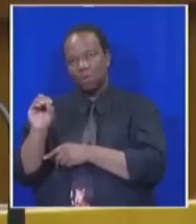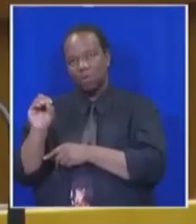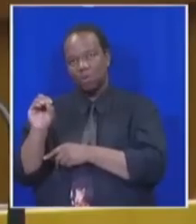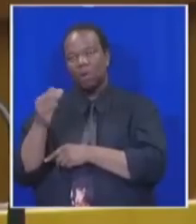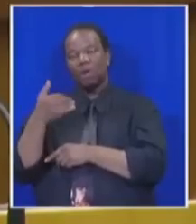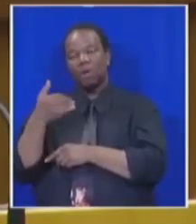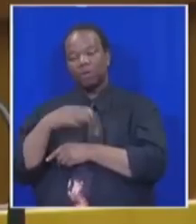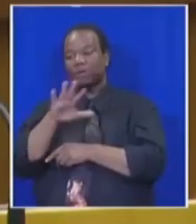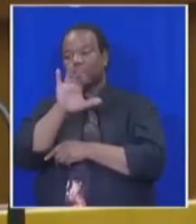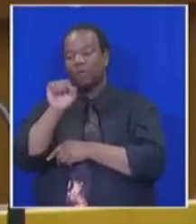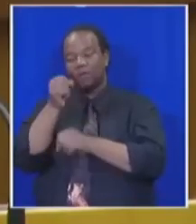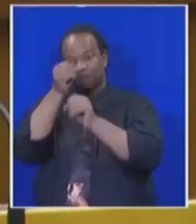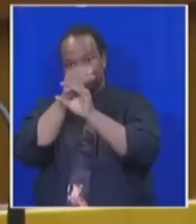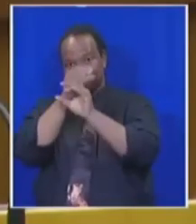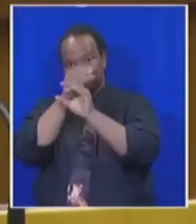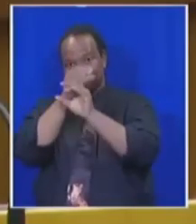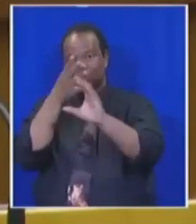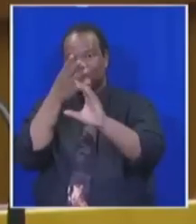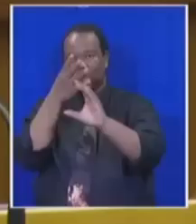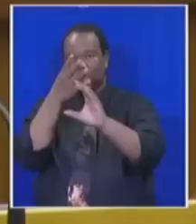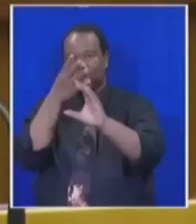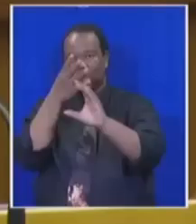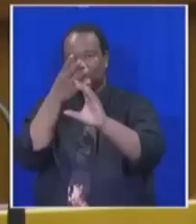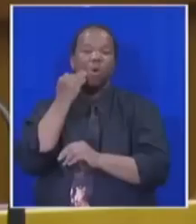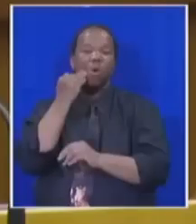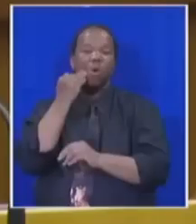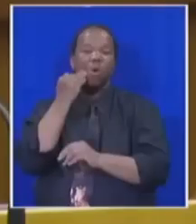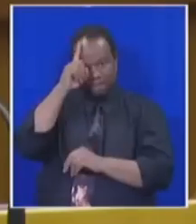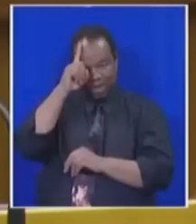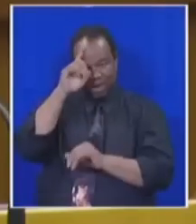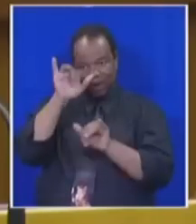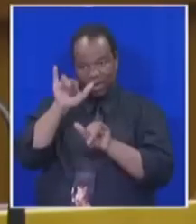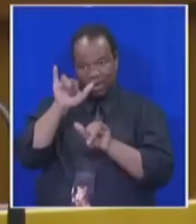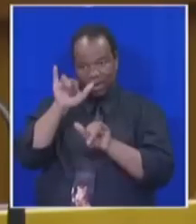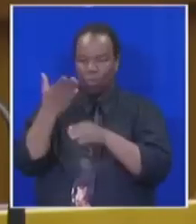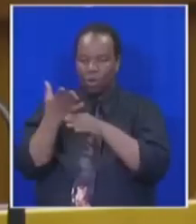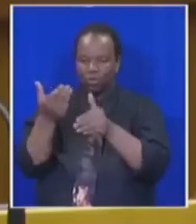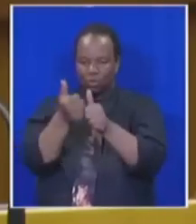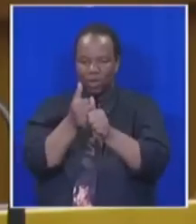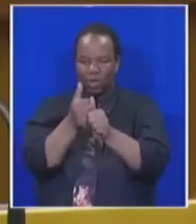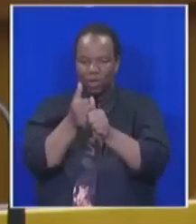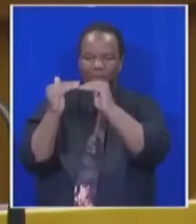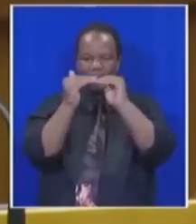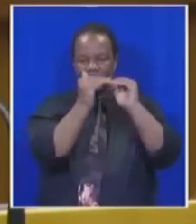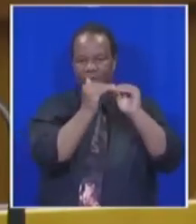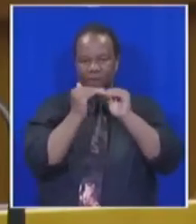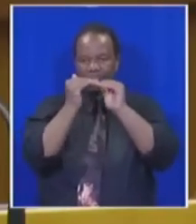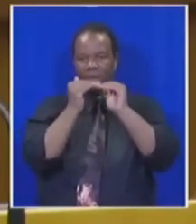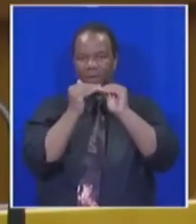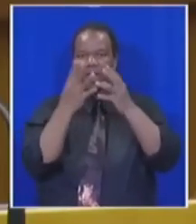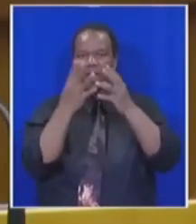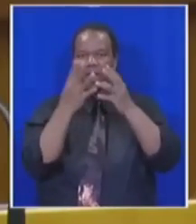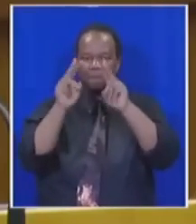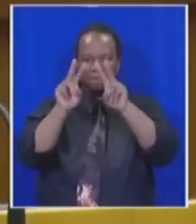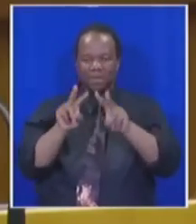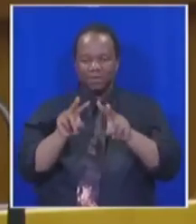We have a vision of South Africa in which black and white shall live and work together as equals in conditions